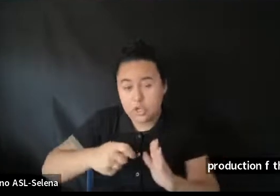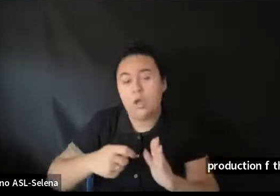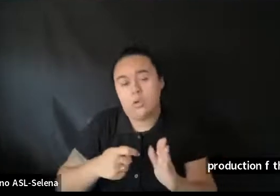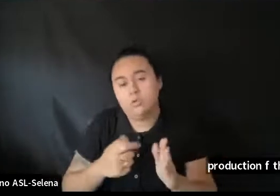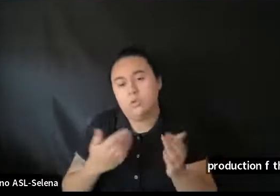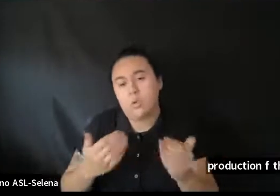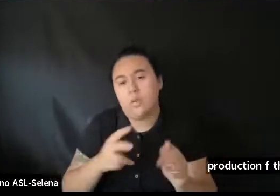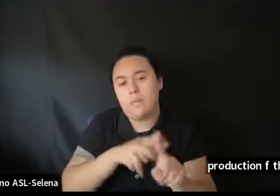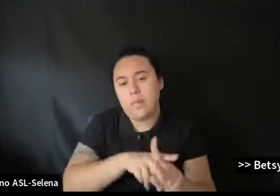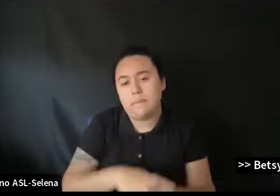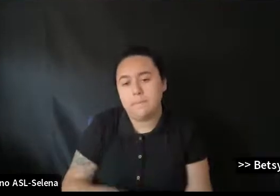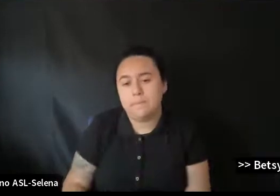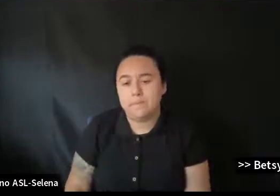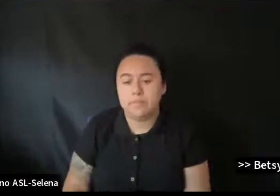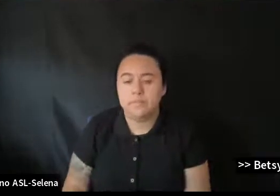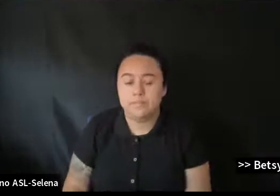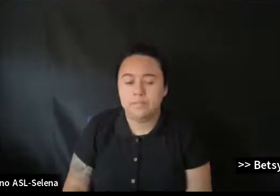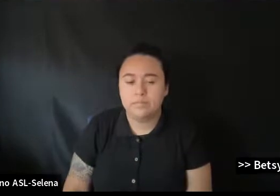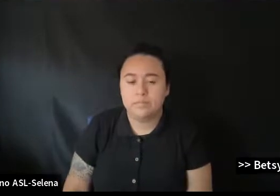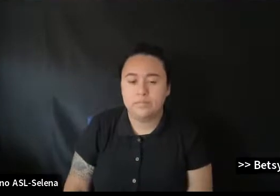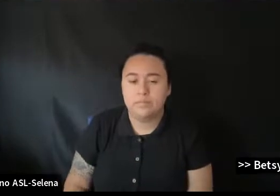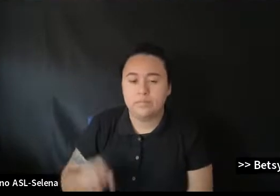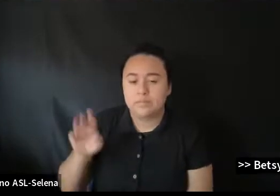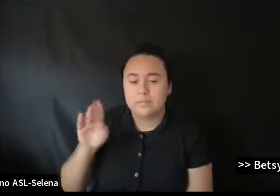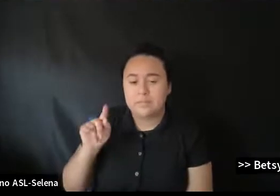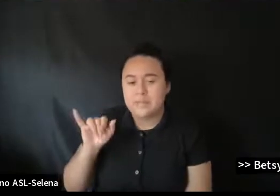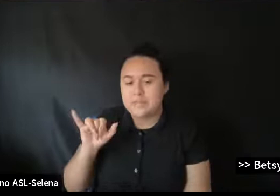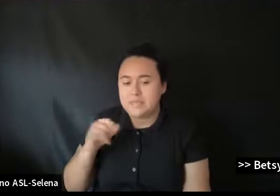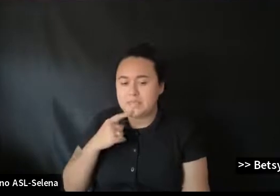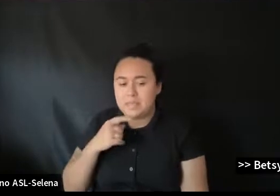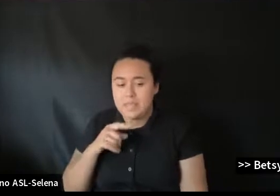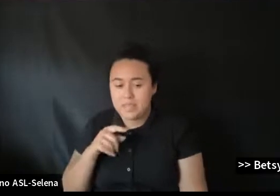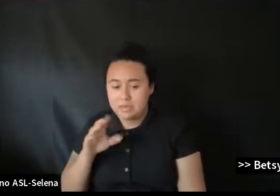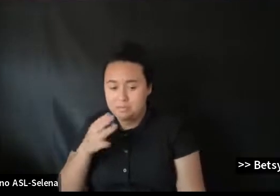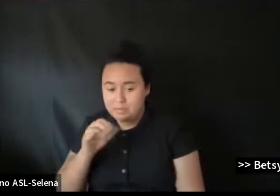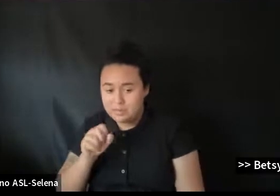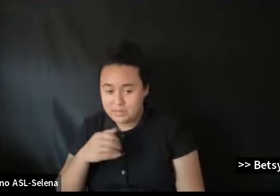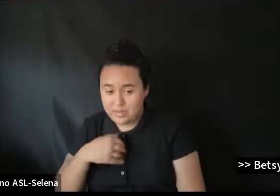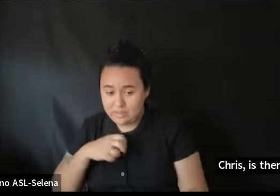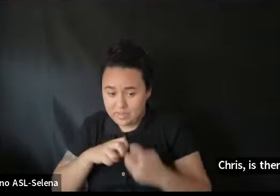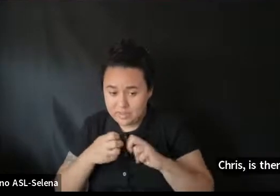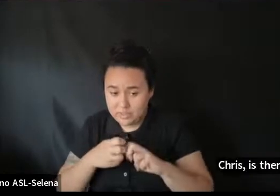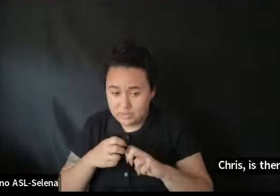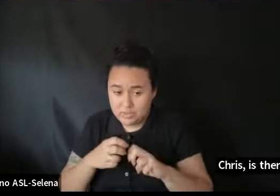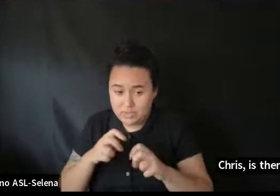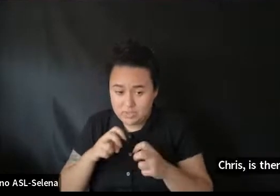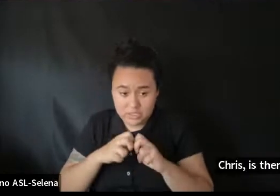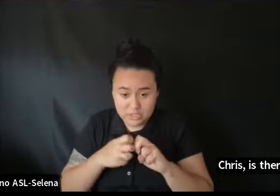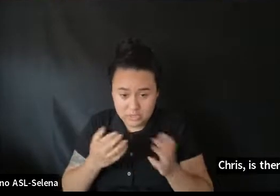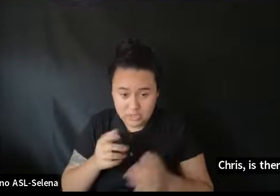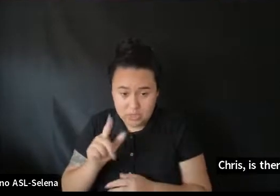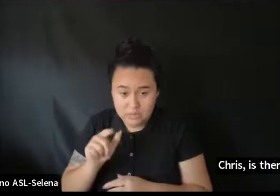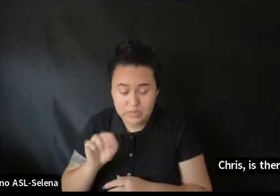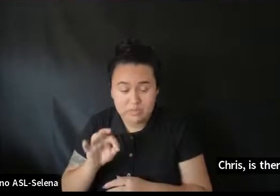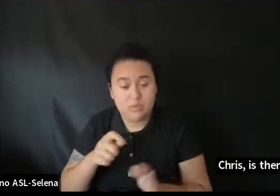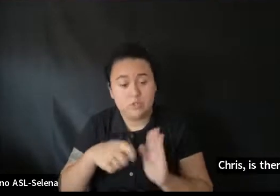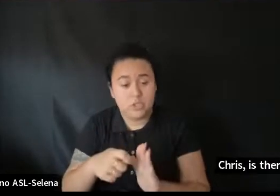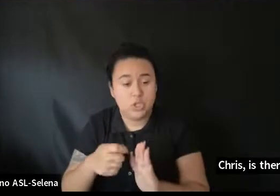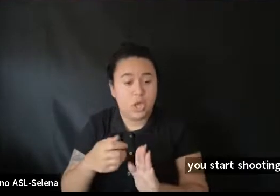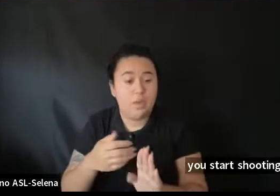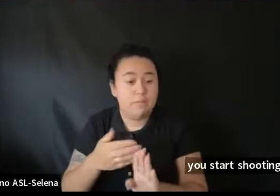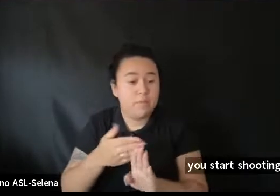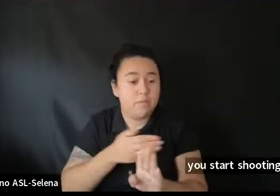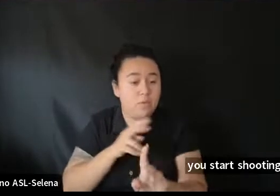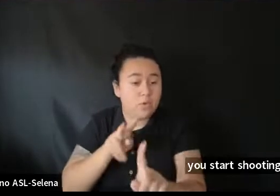Chris. Is there an issue. In Louisiana. If you start. Shooting. Or have shot a percentage. Of your film. Before